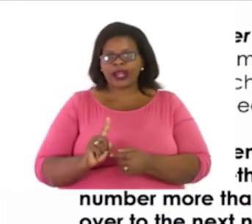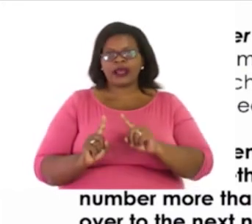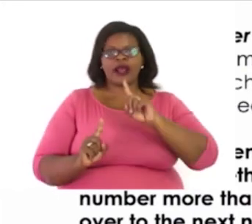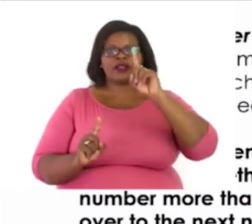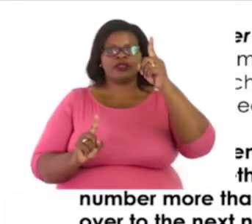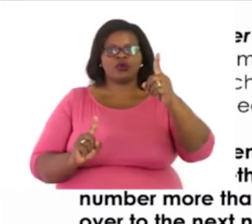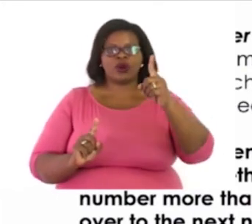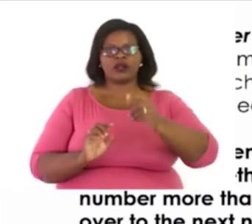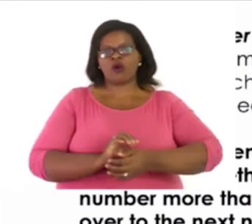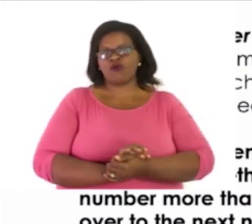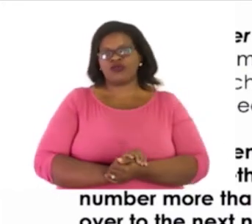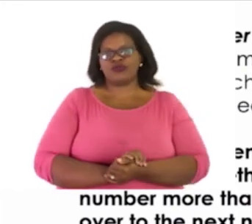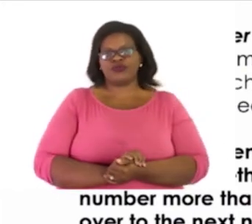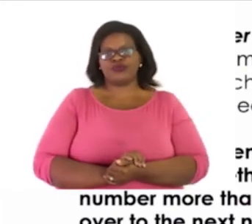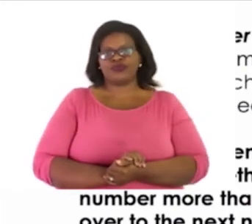over.